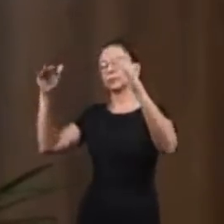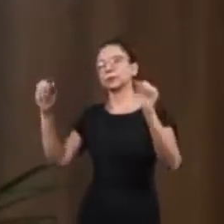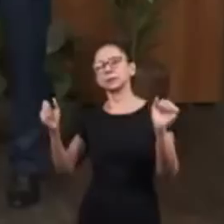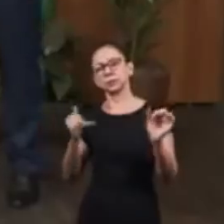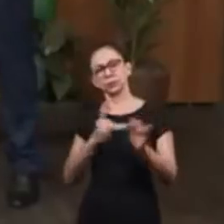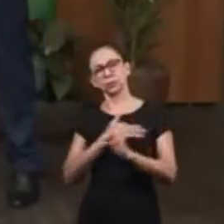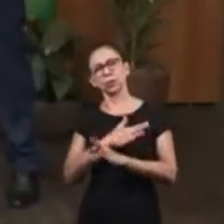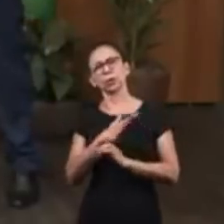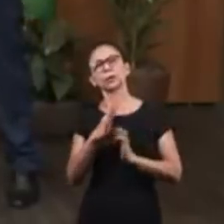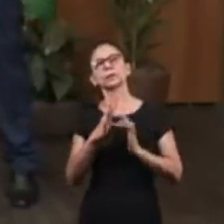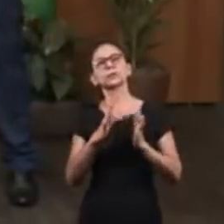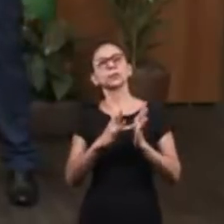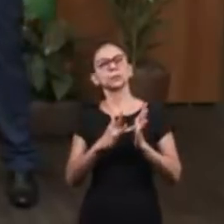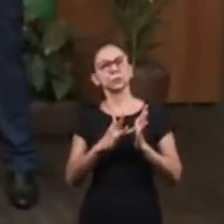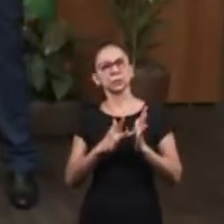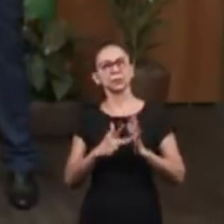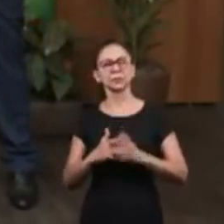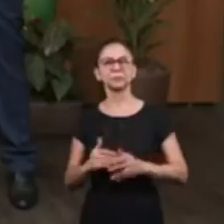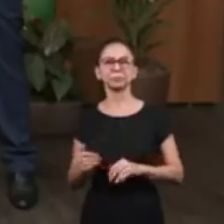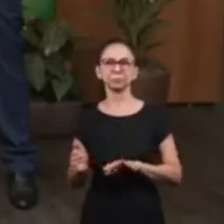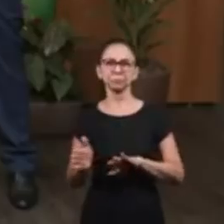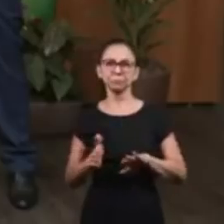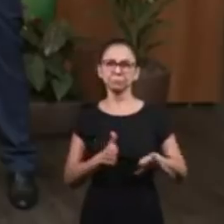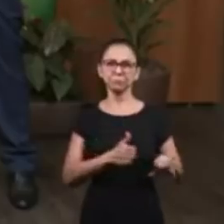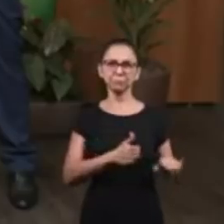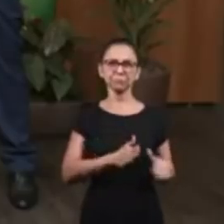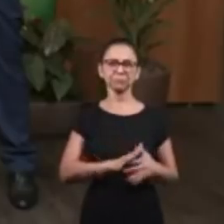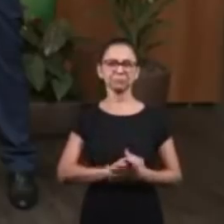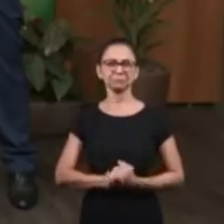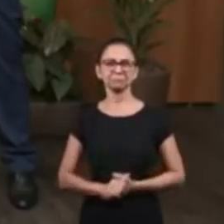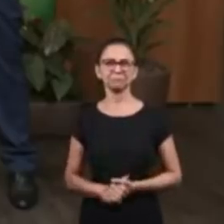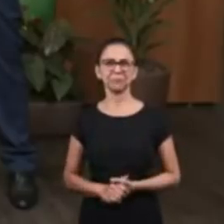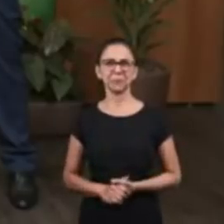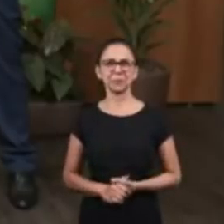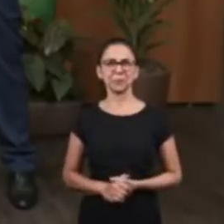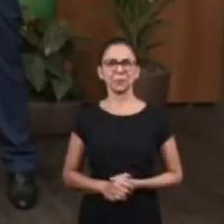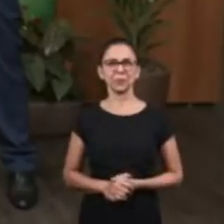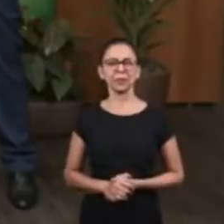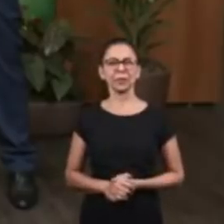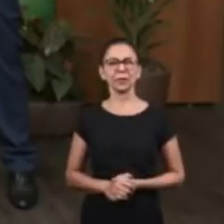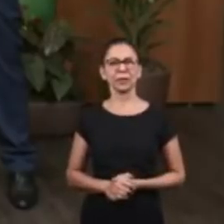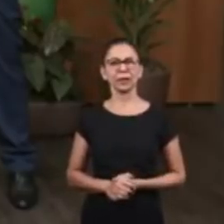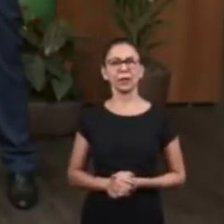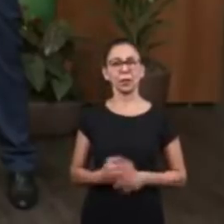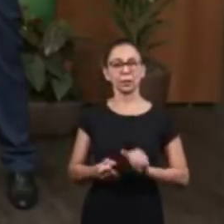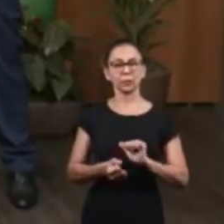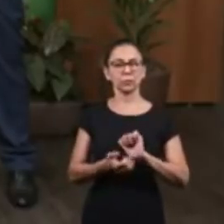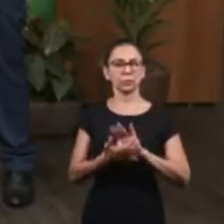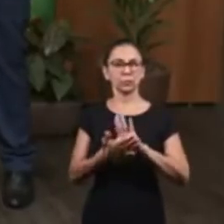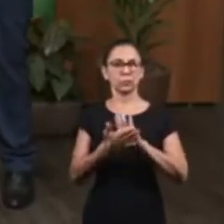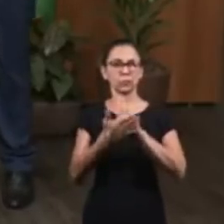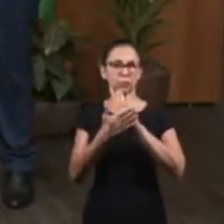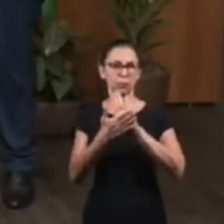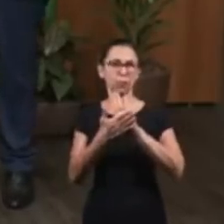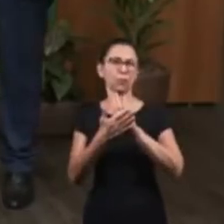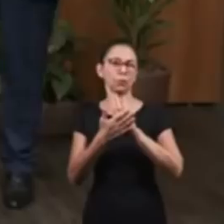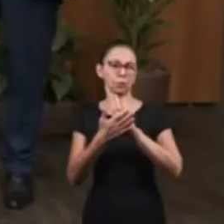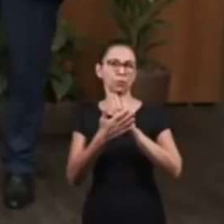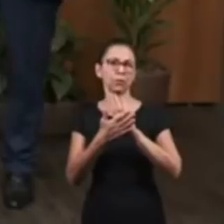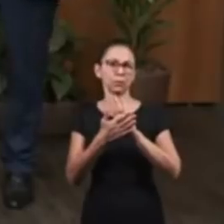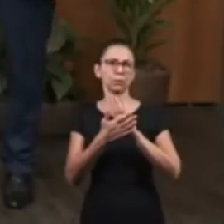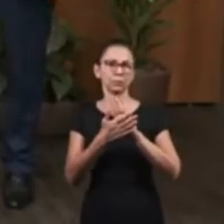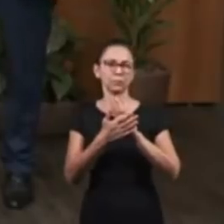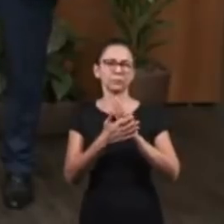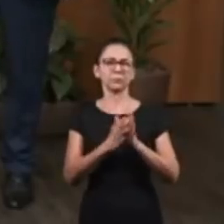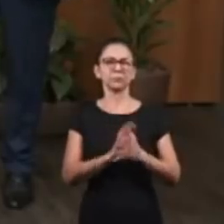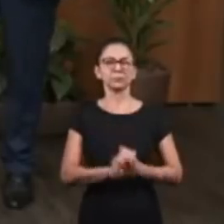Blessed is the name of the Lord. Let us now participate of a song of praise that will be